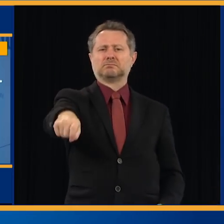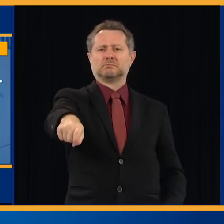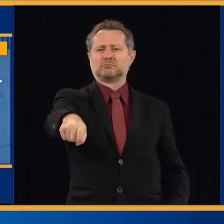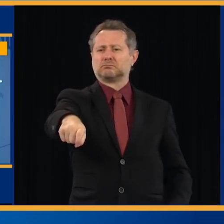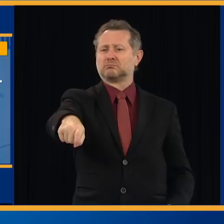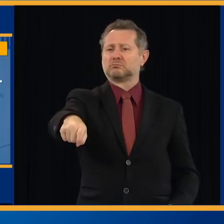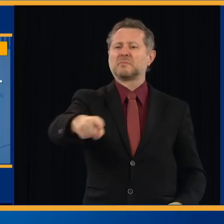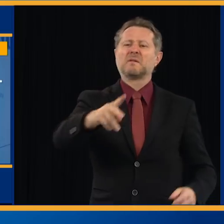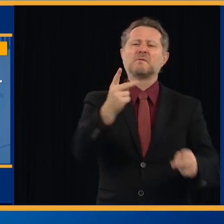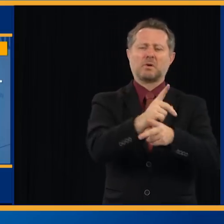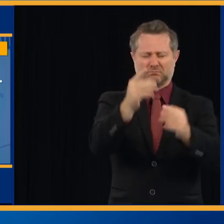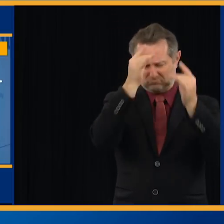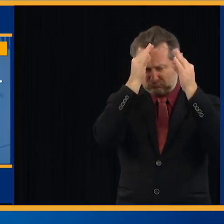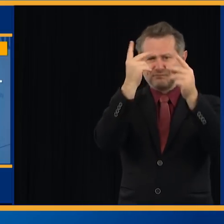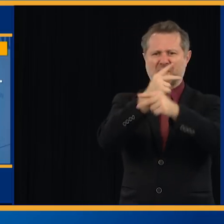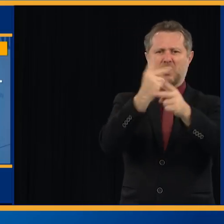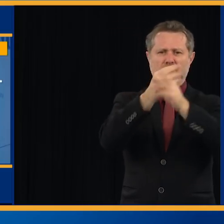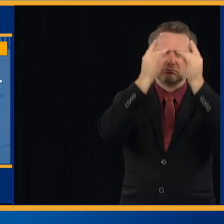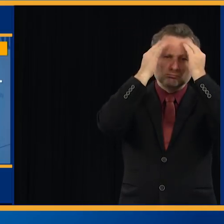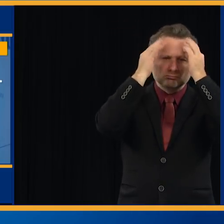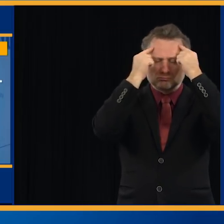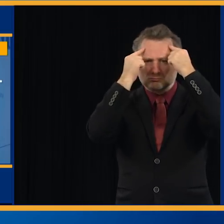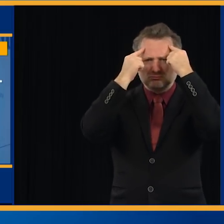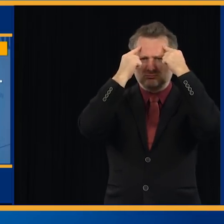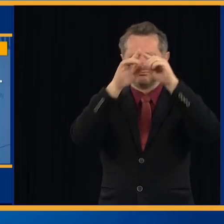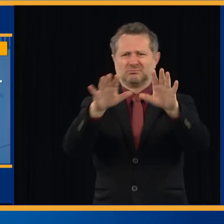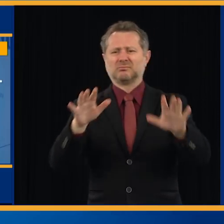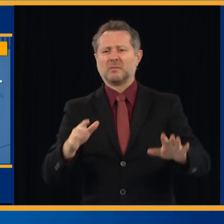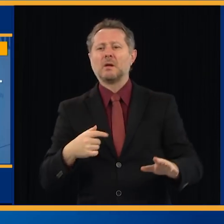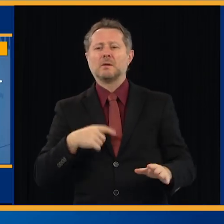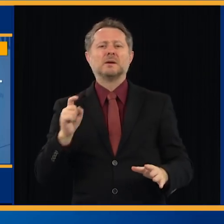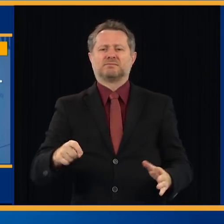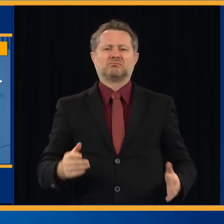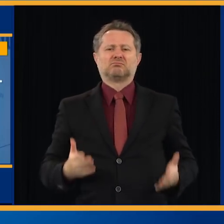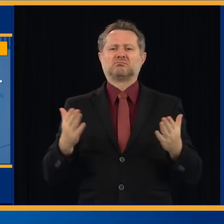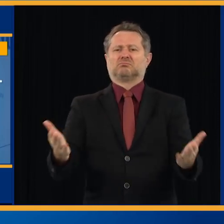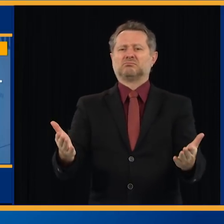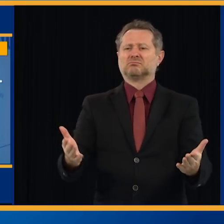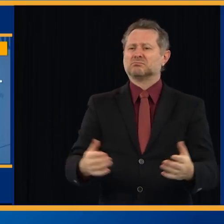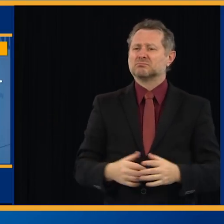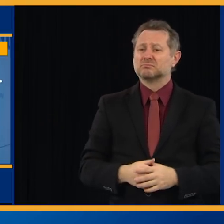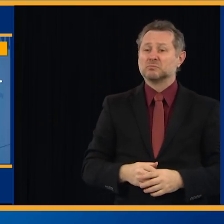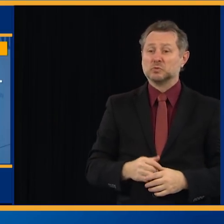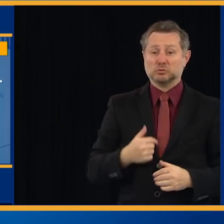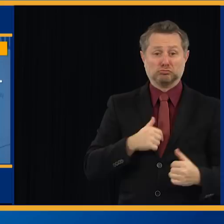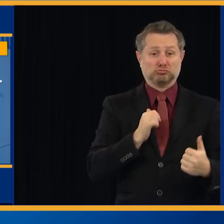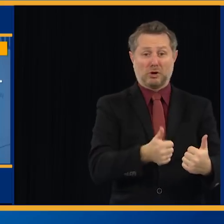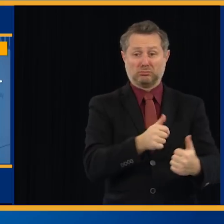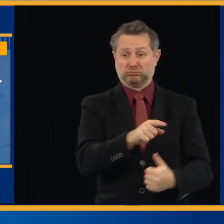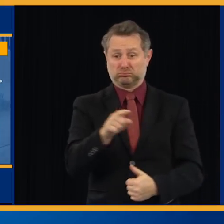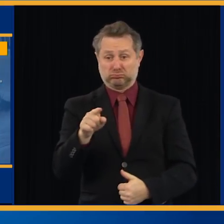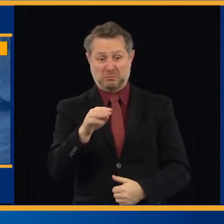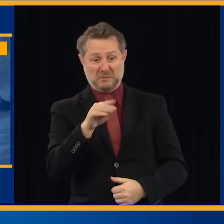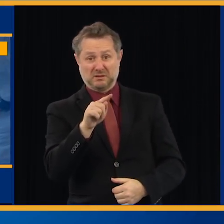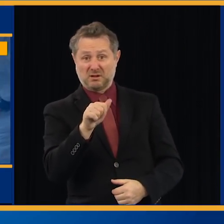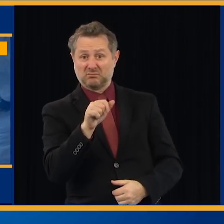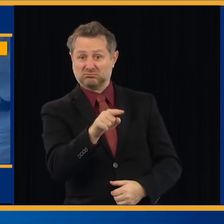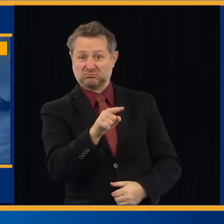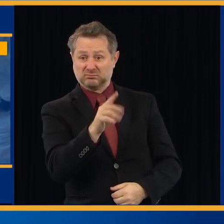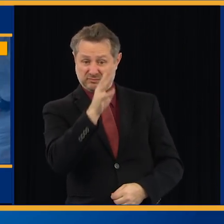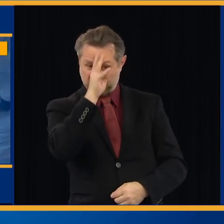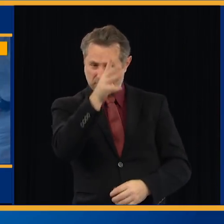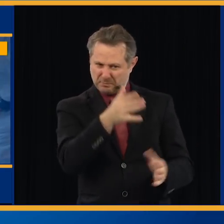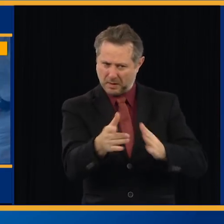to do. And this is what we have to do. And I challenge the MTA to come up with a plan. They came up with a